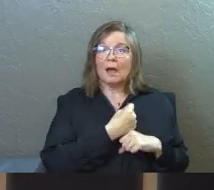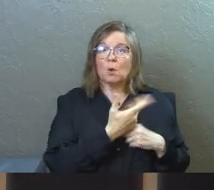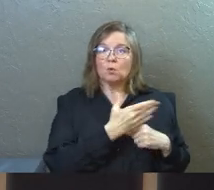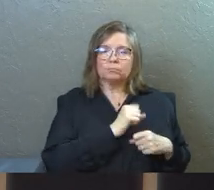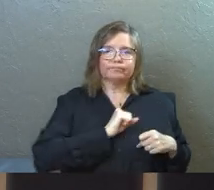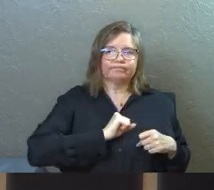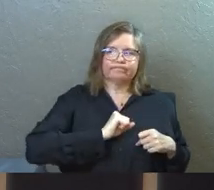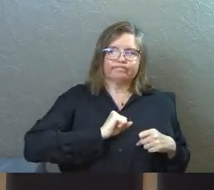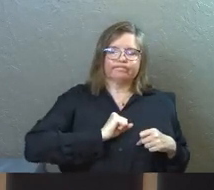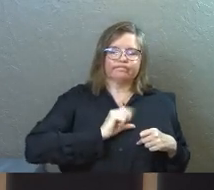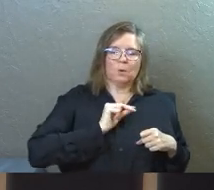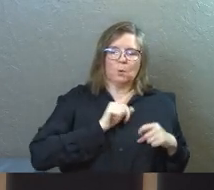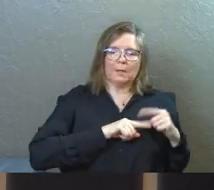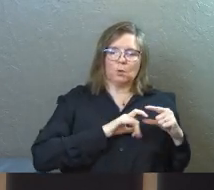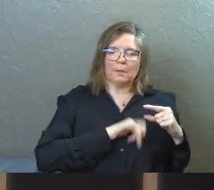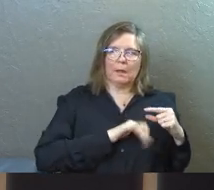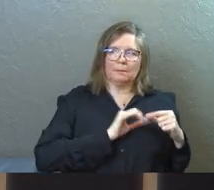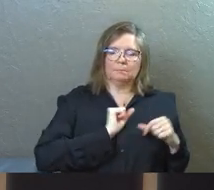your house?